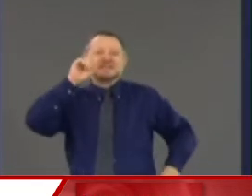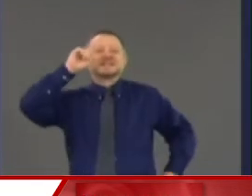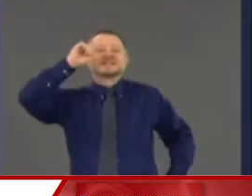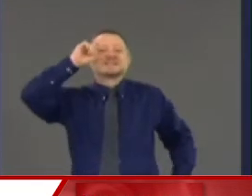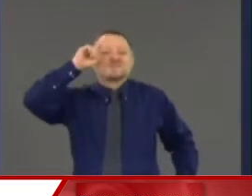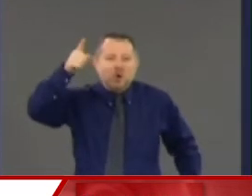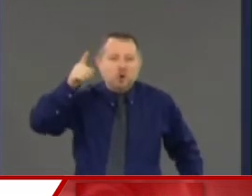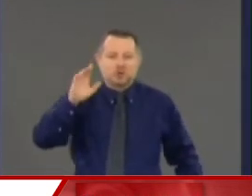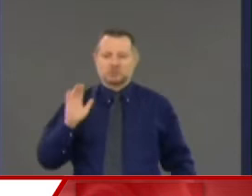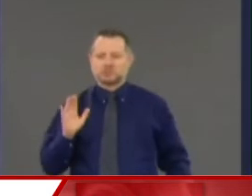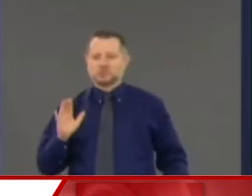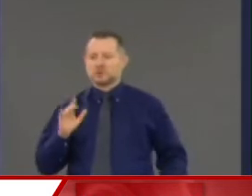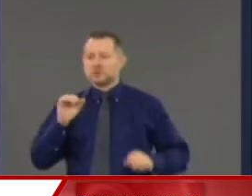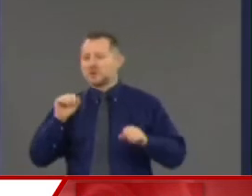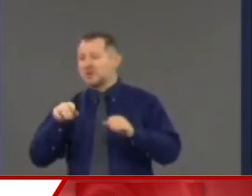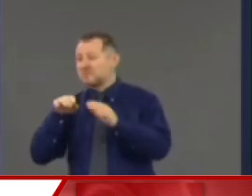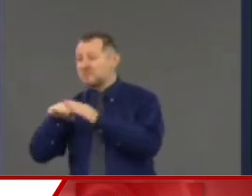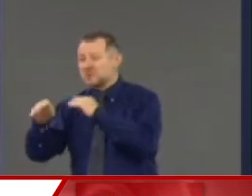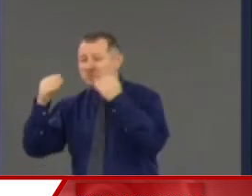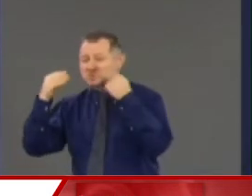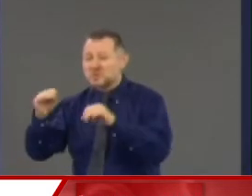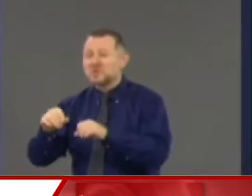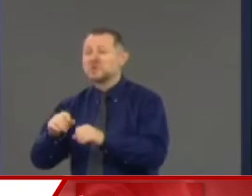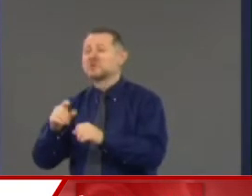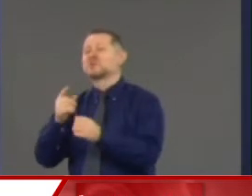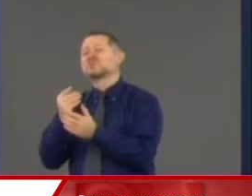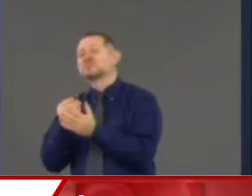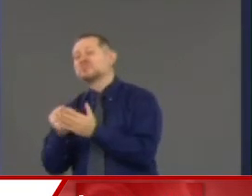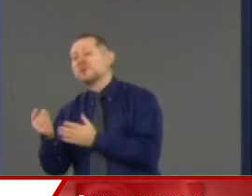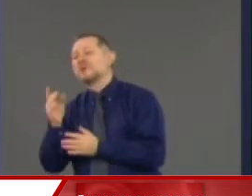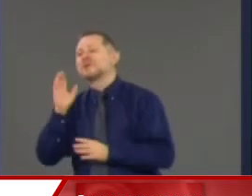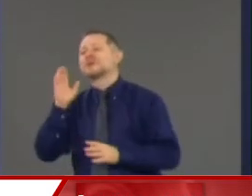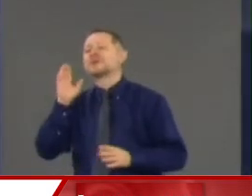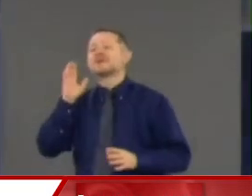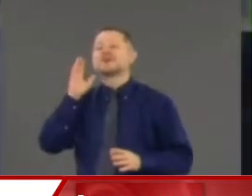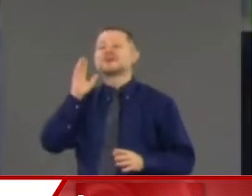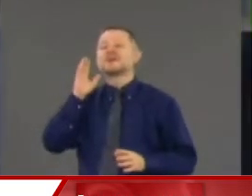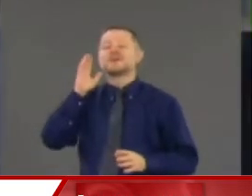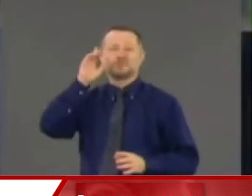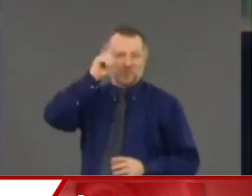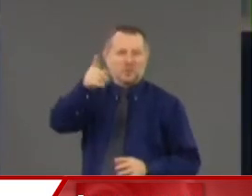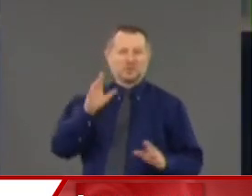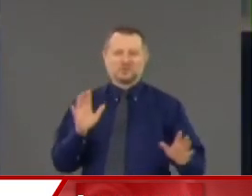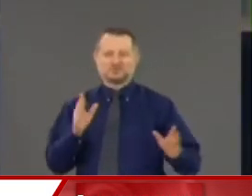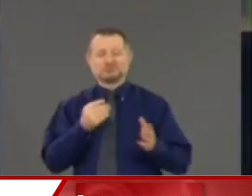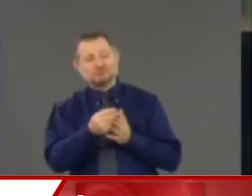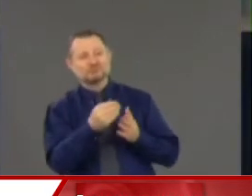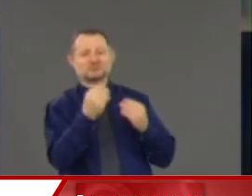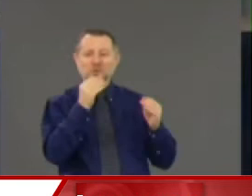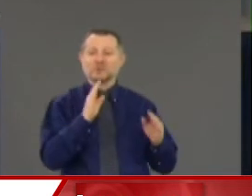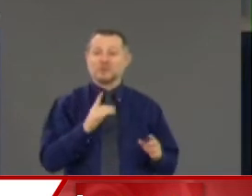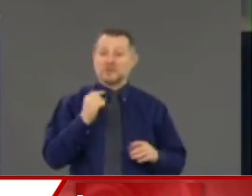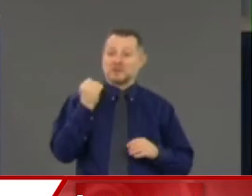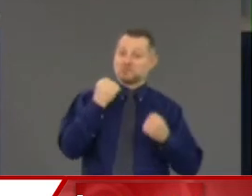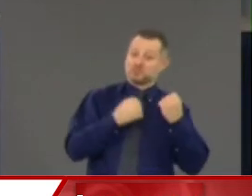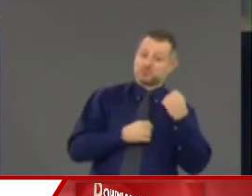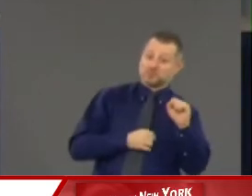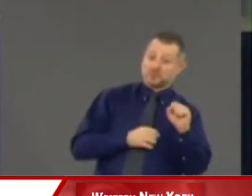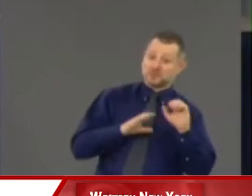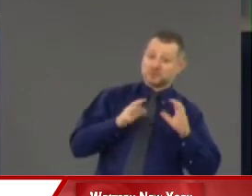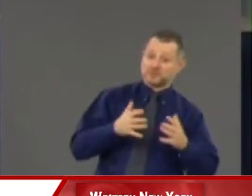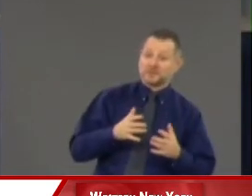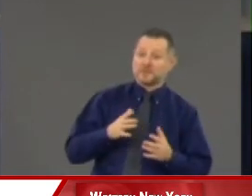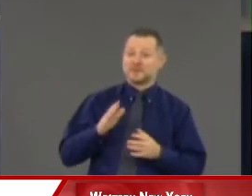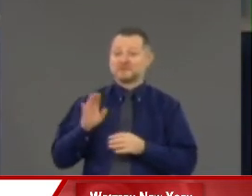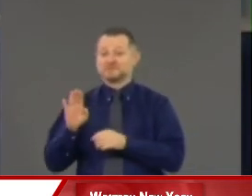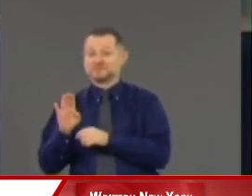go into a store. You can do a lot of things. Just be smart. So what's the difference between protesting and a business, in the city who wants